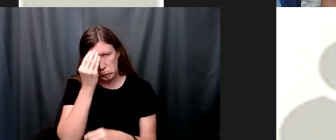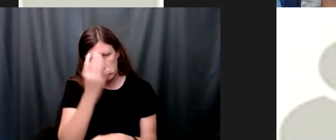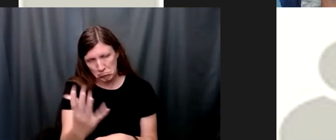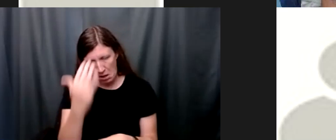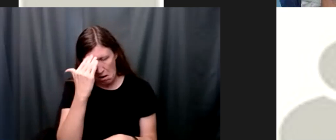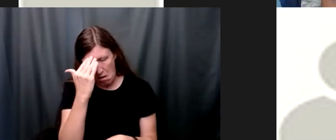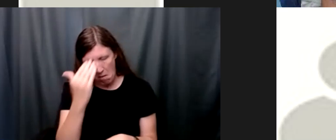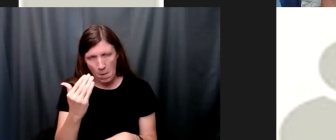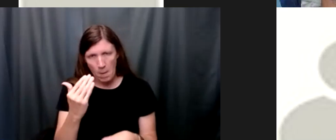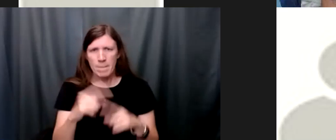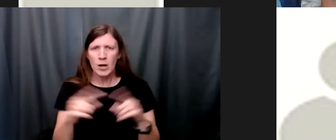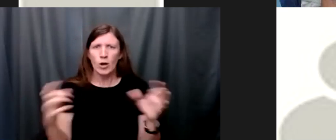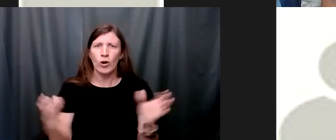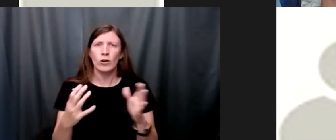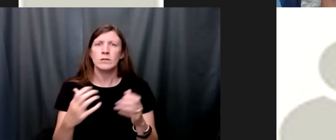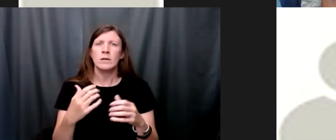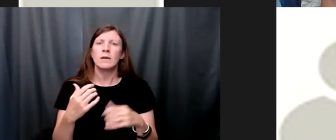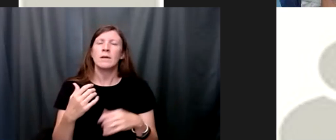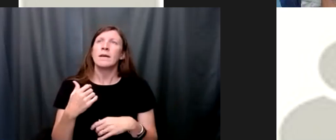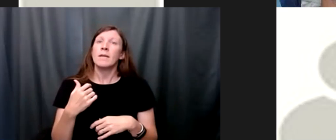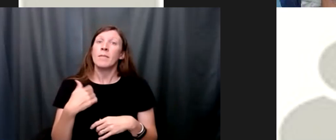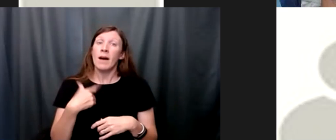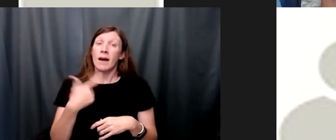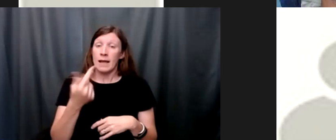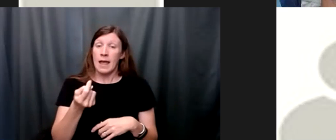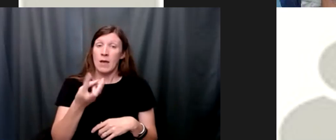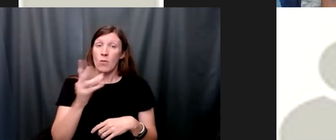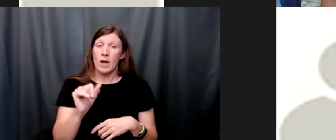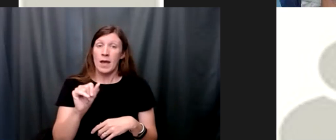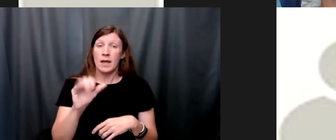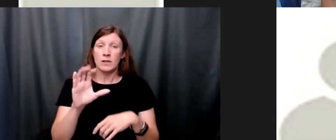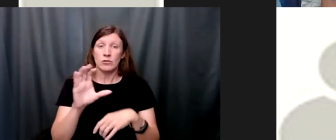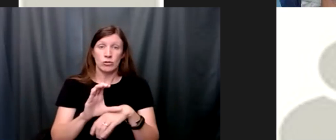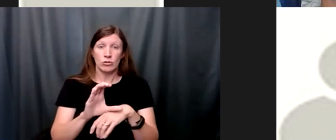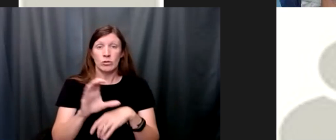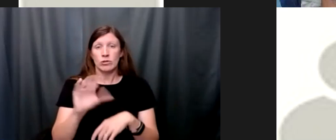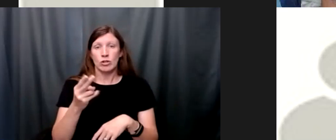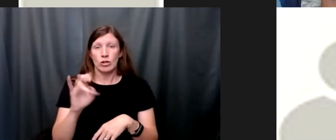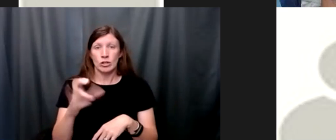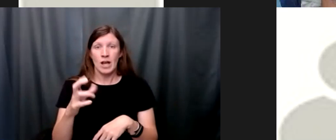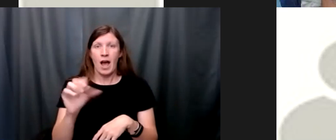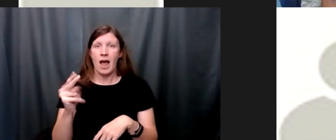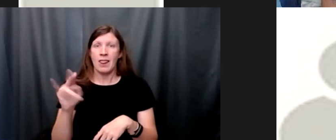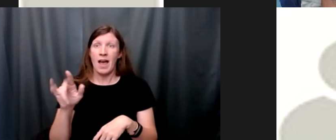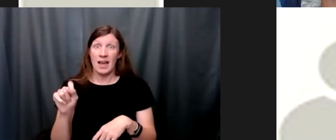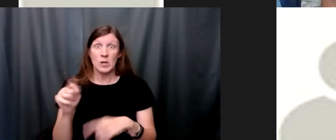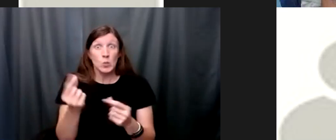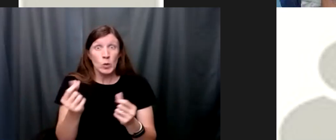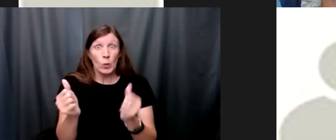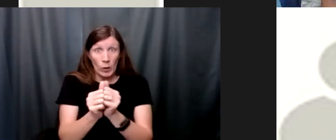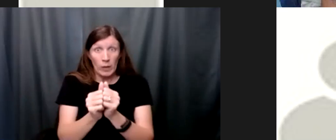make watching what's on gatewaychurch.com slash kids online with your kids something you do together